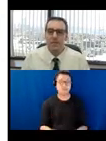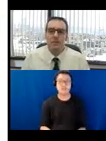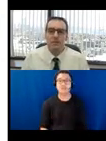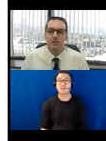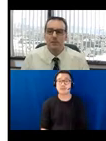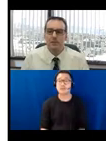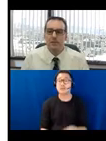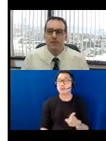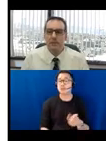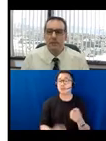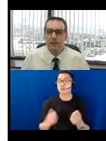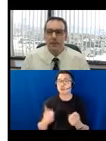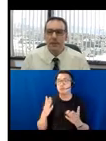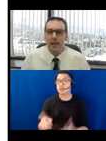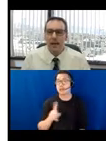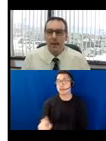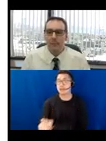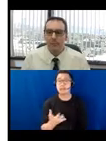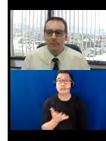an accessible surface?